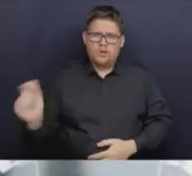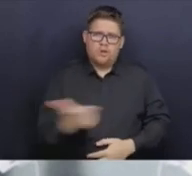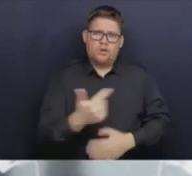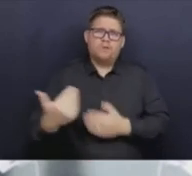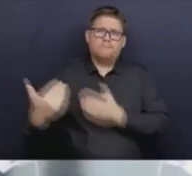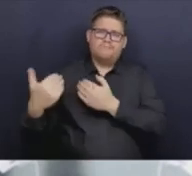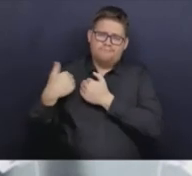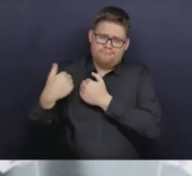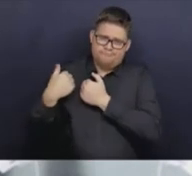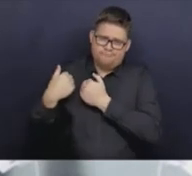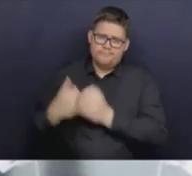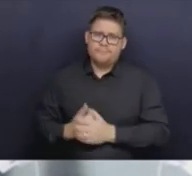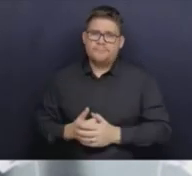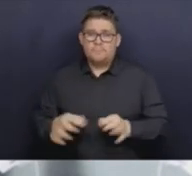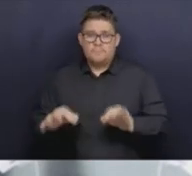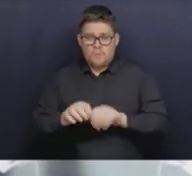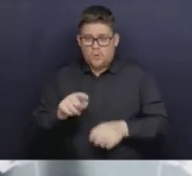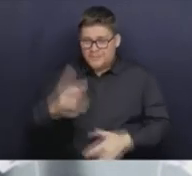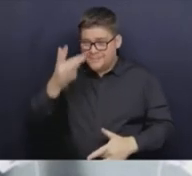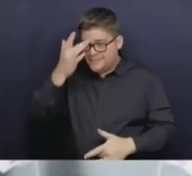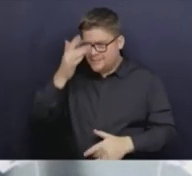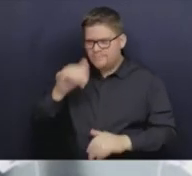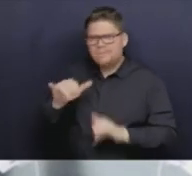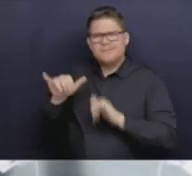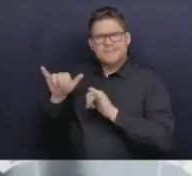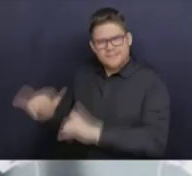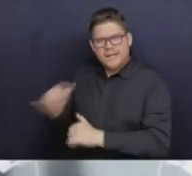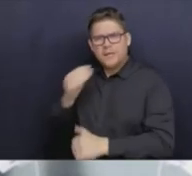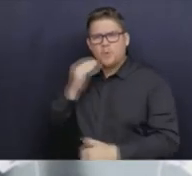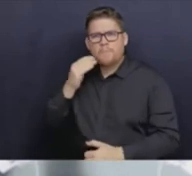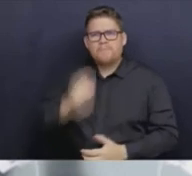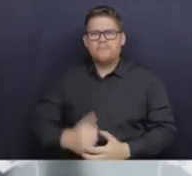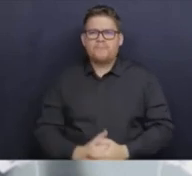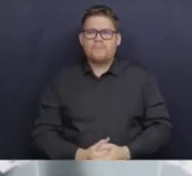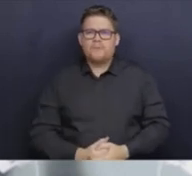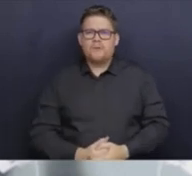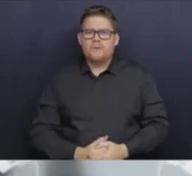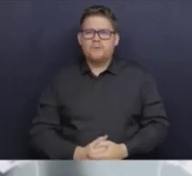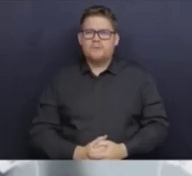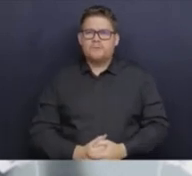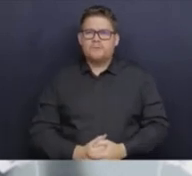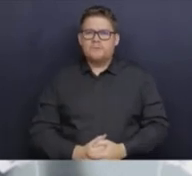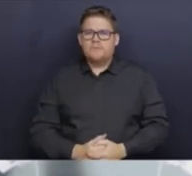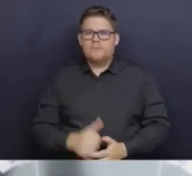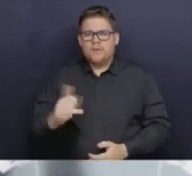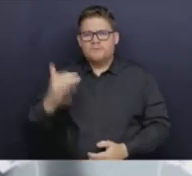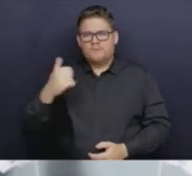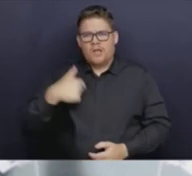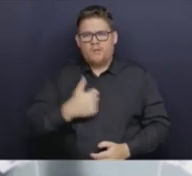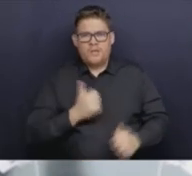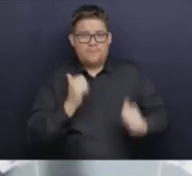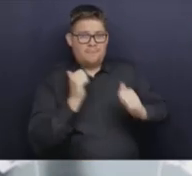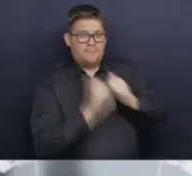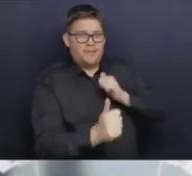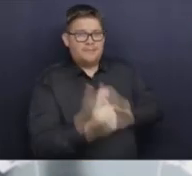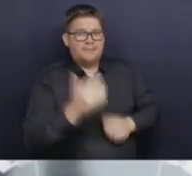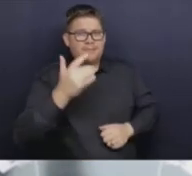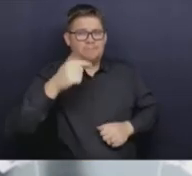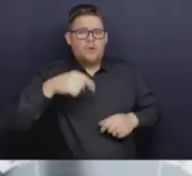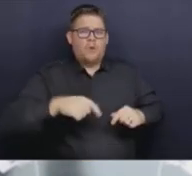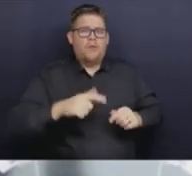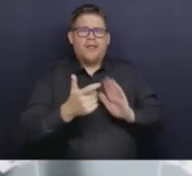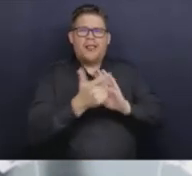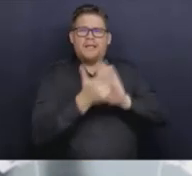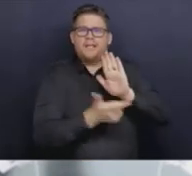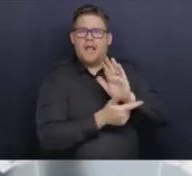home when we're sick. And that's why we have the first legislative sick days in our province. It's important to wash your hands frequently and